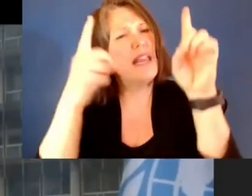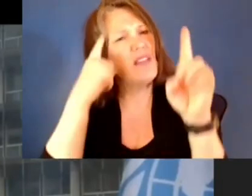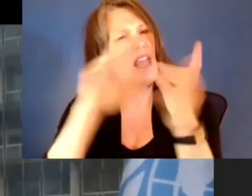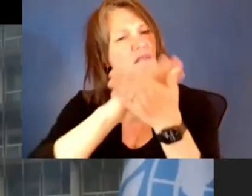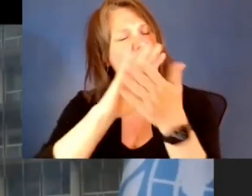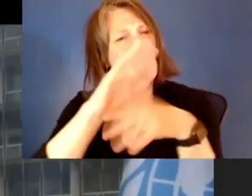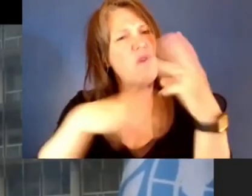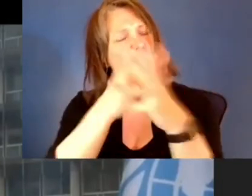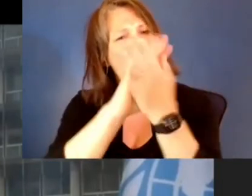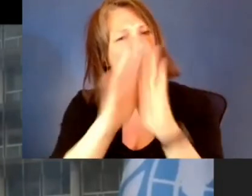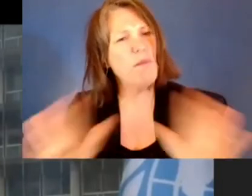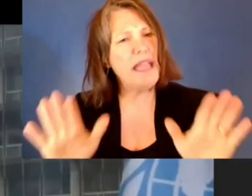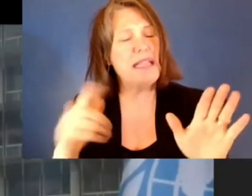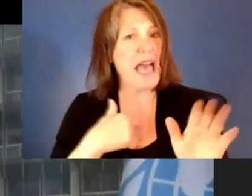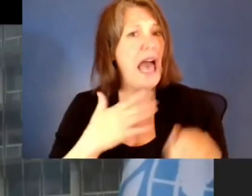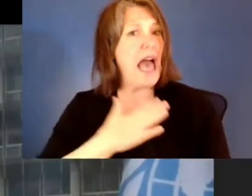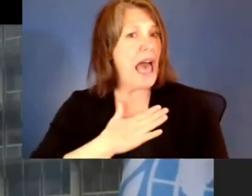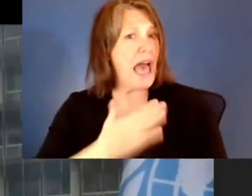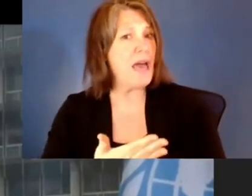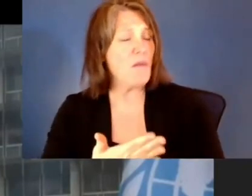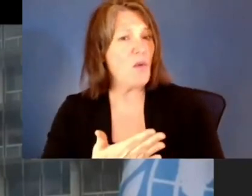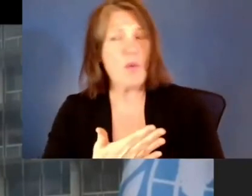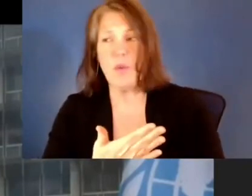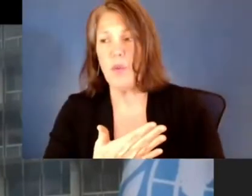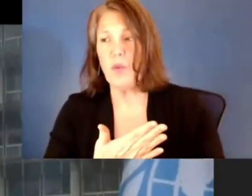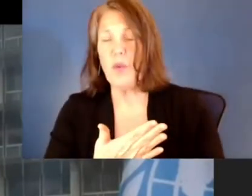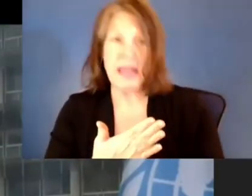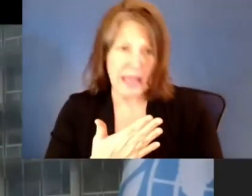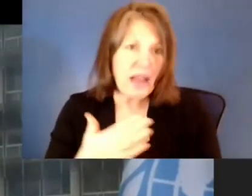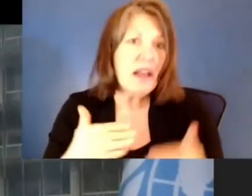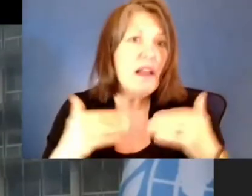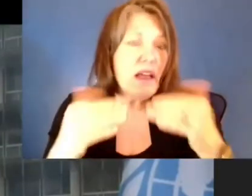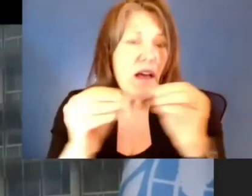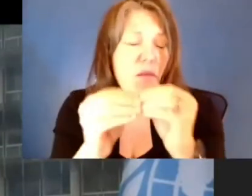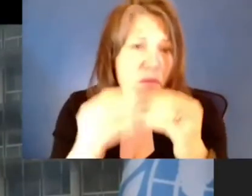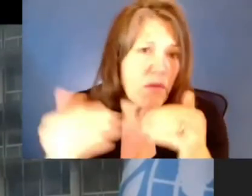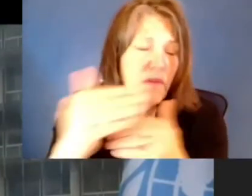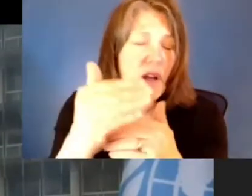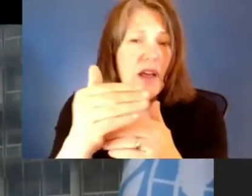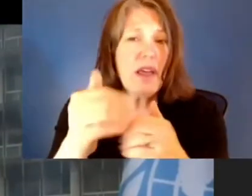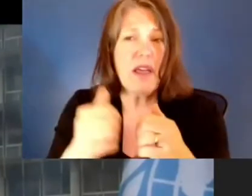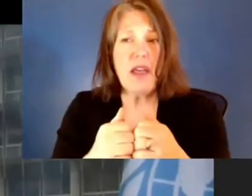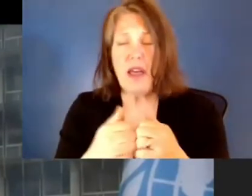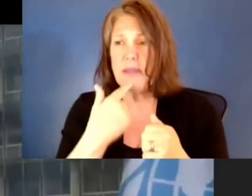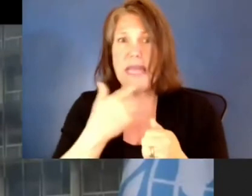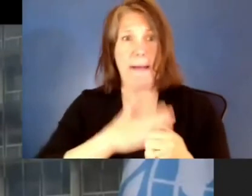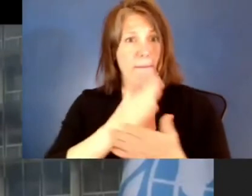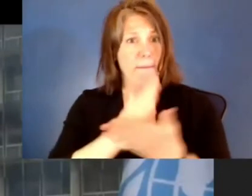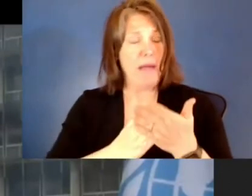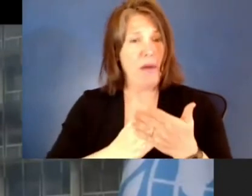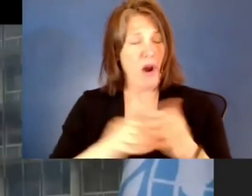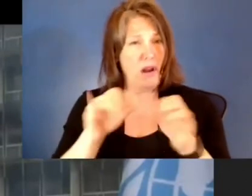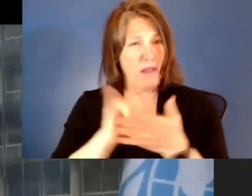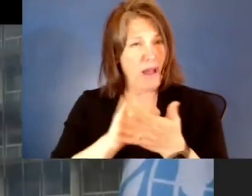go a great deal farther than that. I'd be willing for my own part to say that there is no possible way of getting world peace except